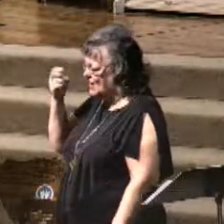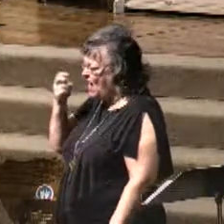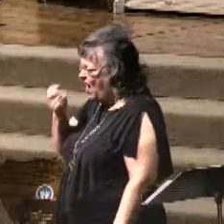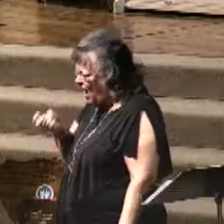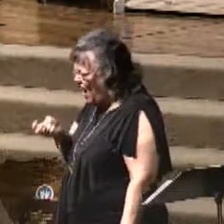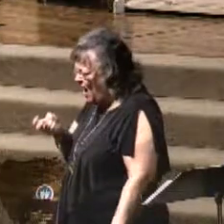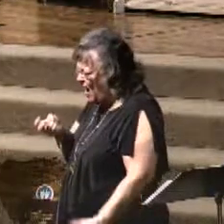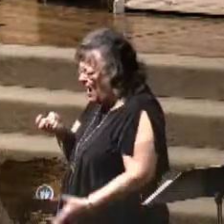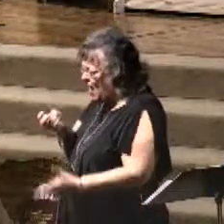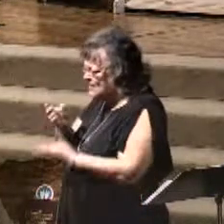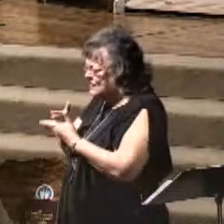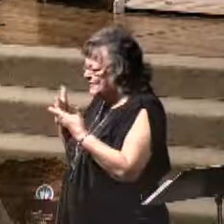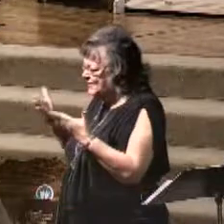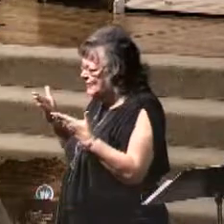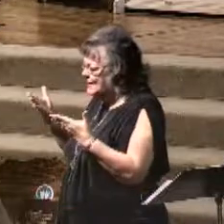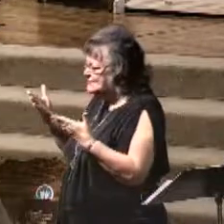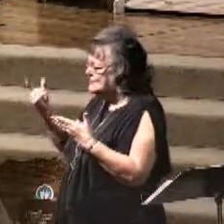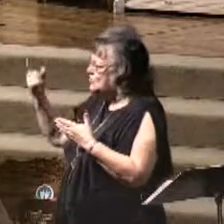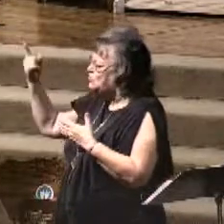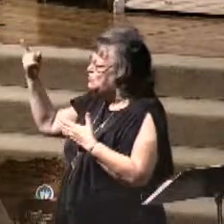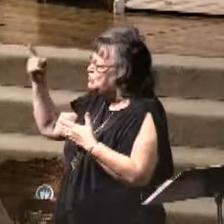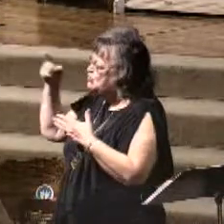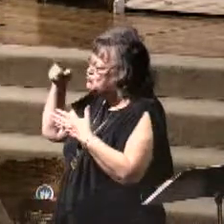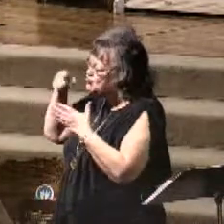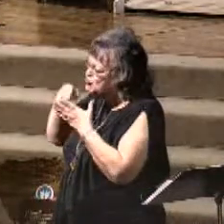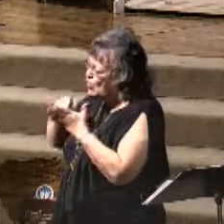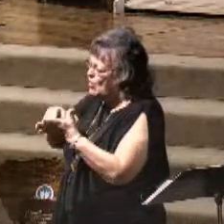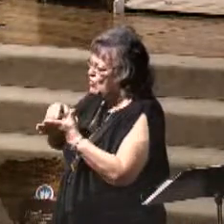to him some of the things that, that you have in store.